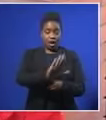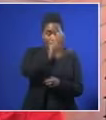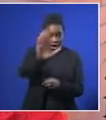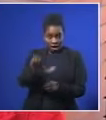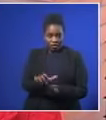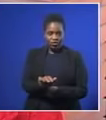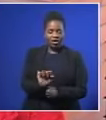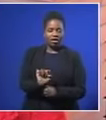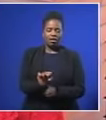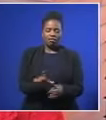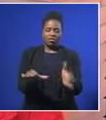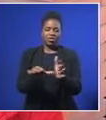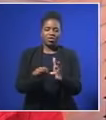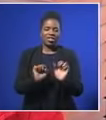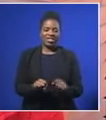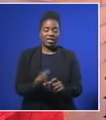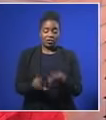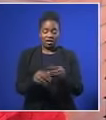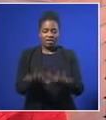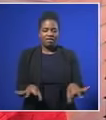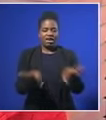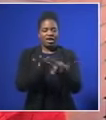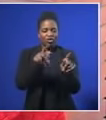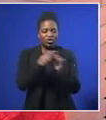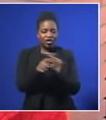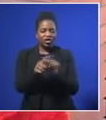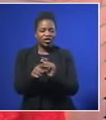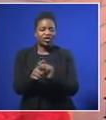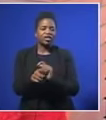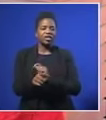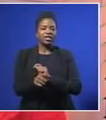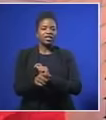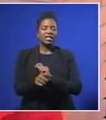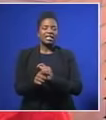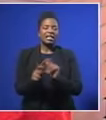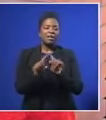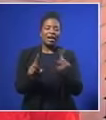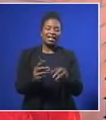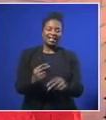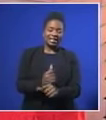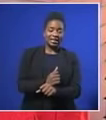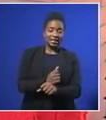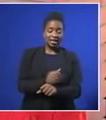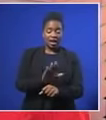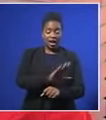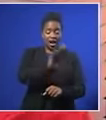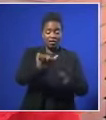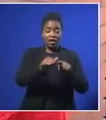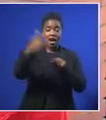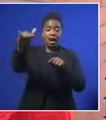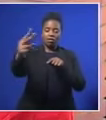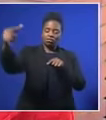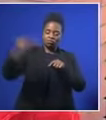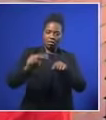continent is an important thing. It's such a shame that people from outside Africa can see the